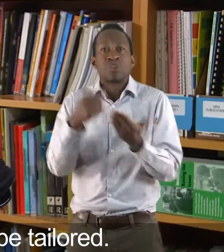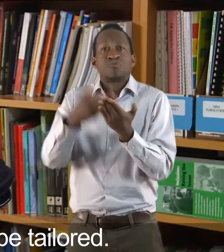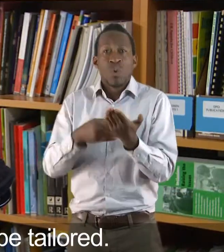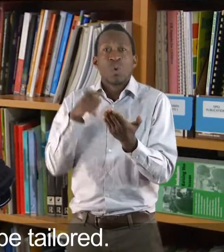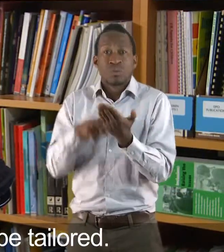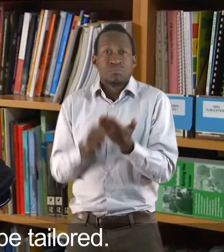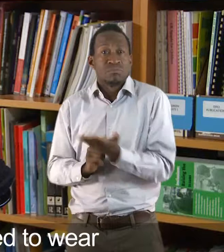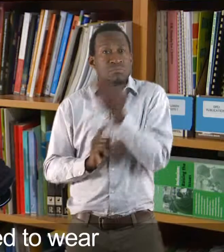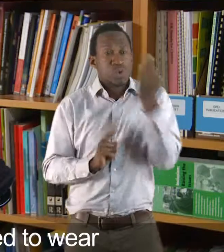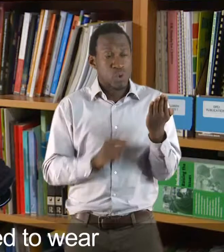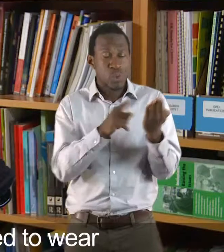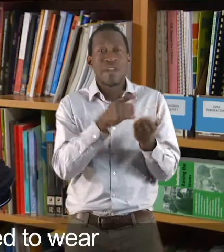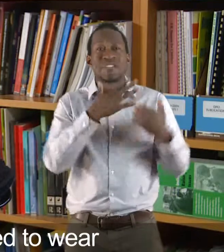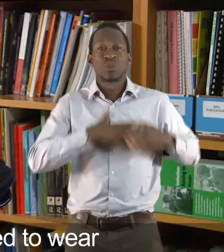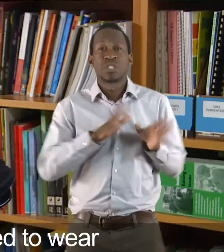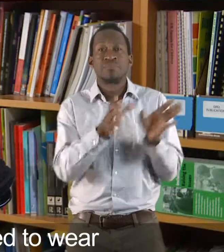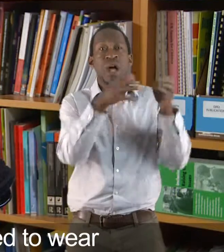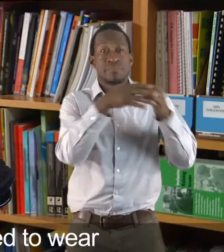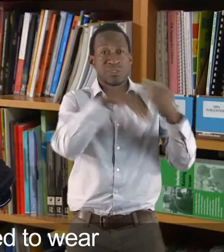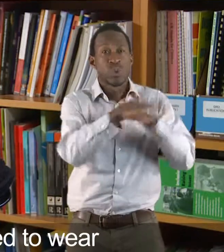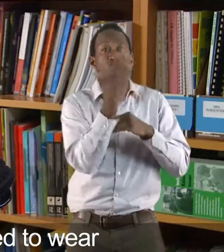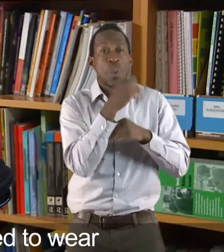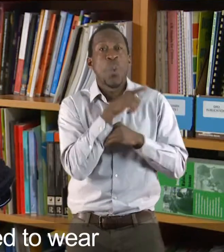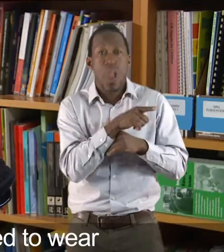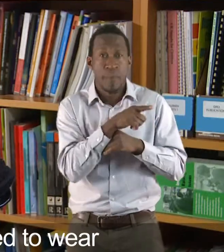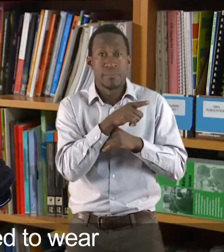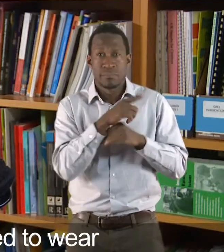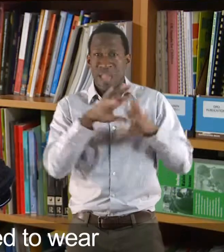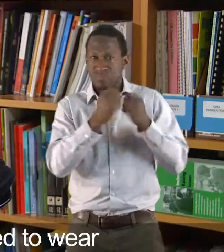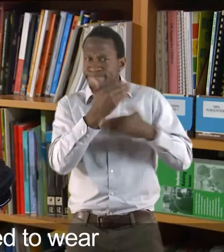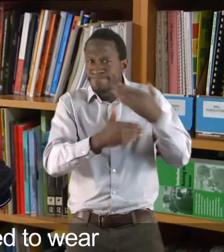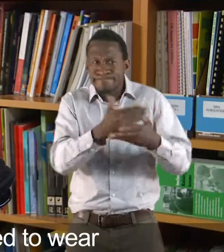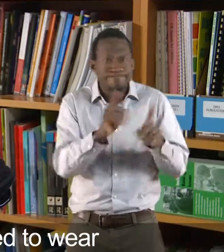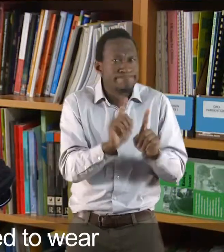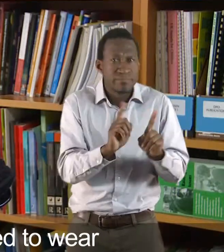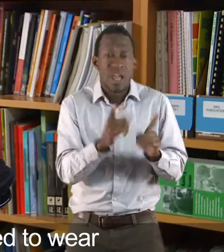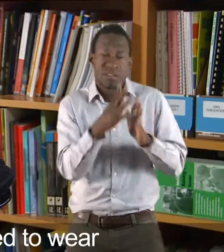would be tailored. A typical example of that, I used to wear something that was called a space suit.